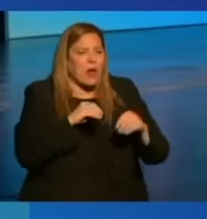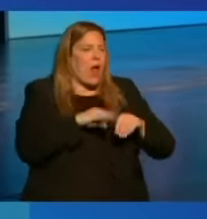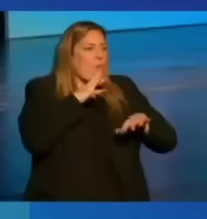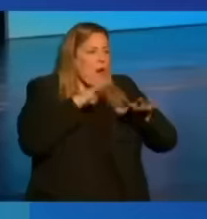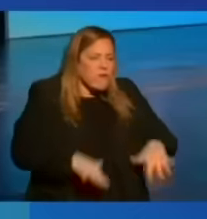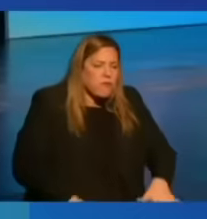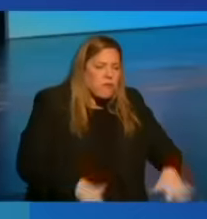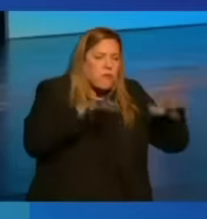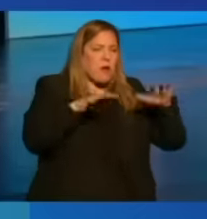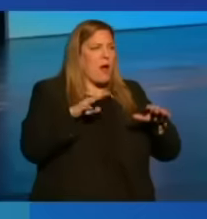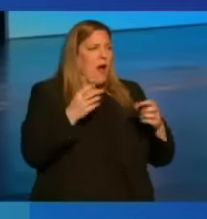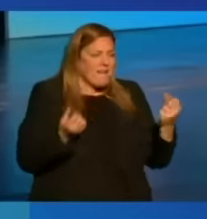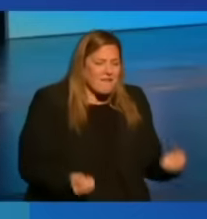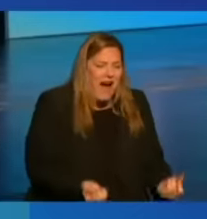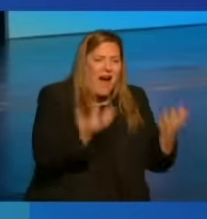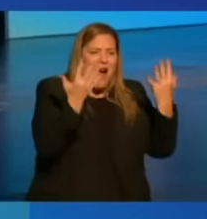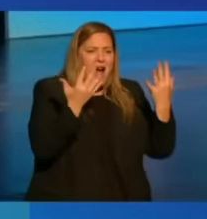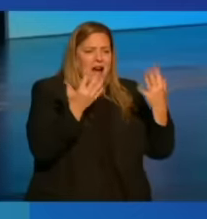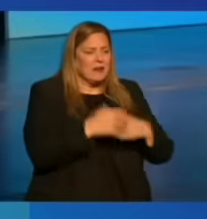wildfires.